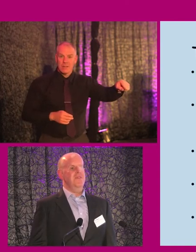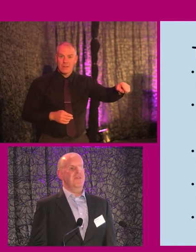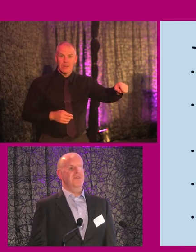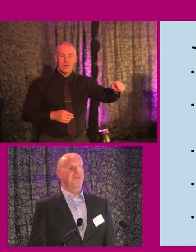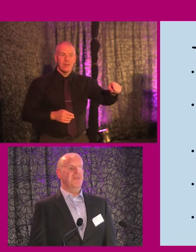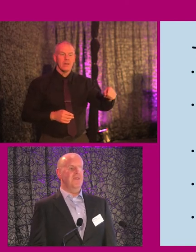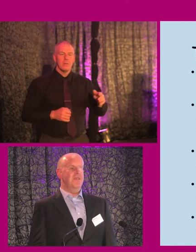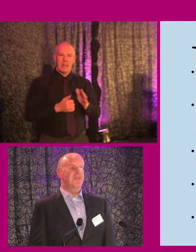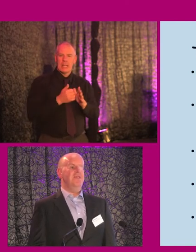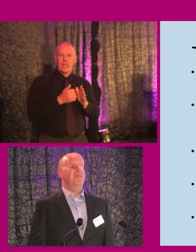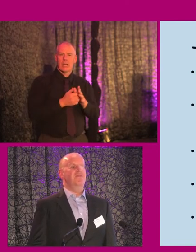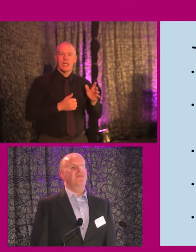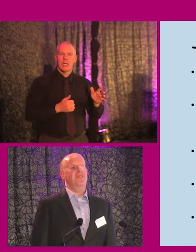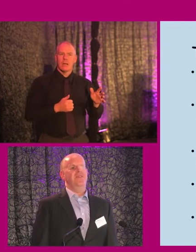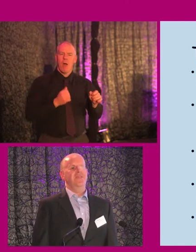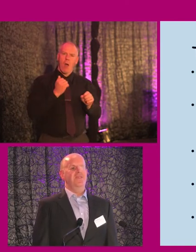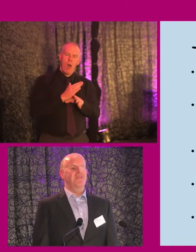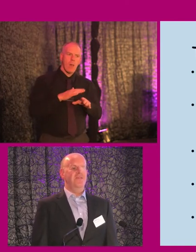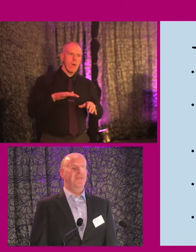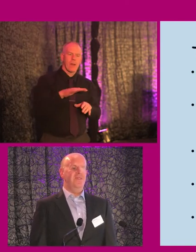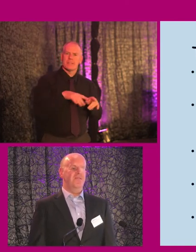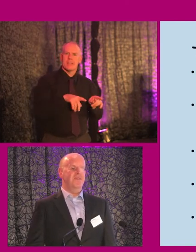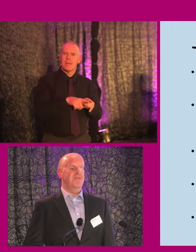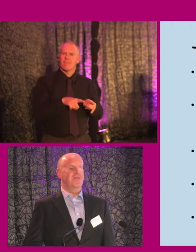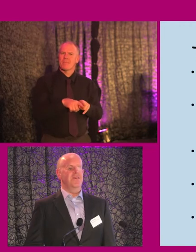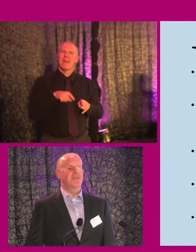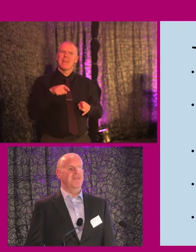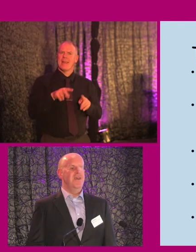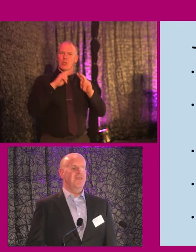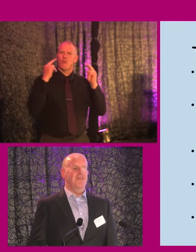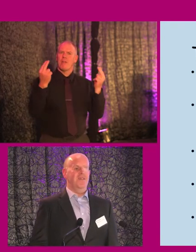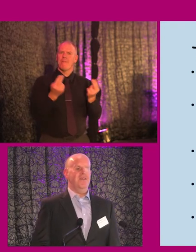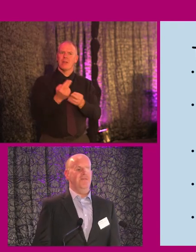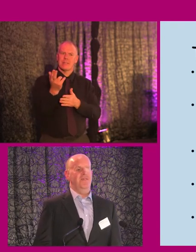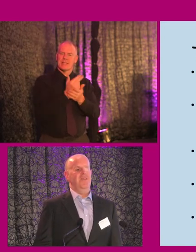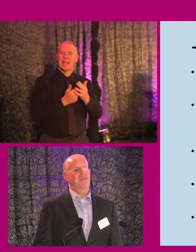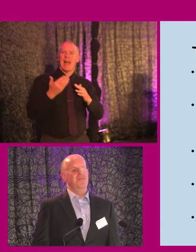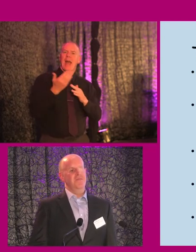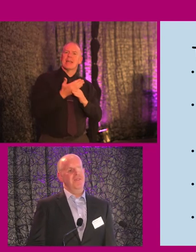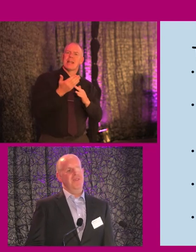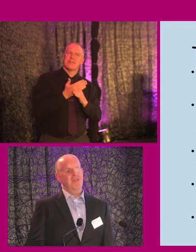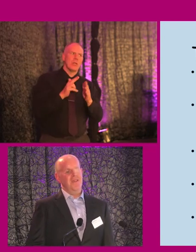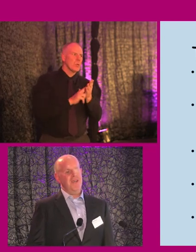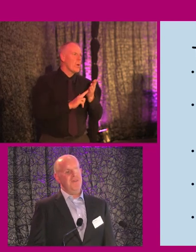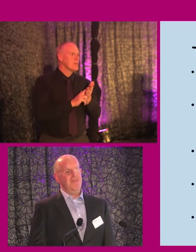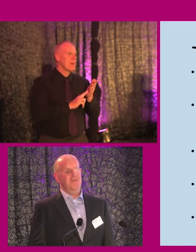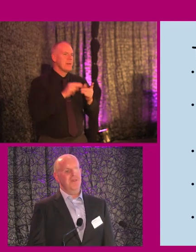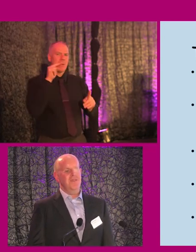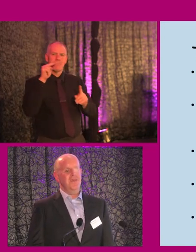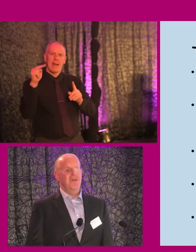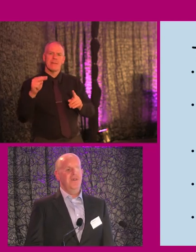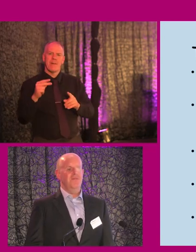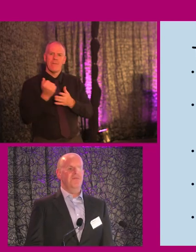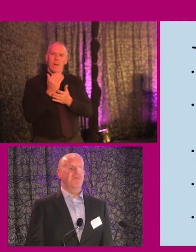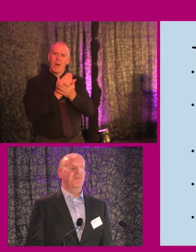kind of these kind of things that they they don't even realise that these are universal designs, kind of accessibility, usability and aspects of the of